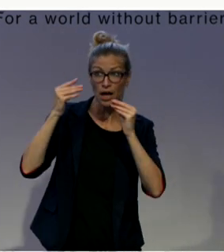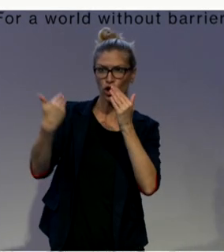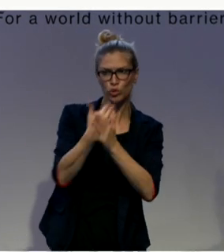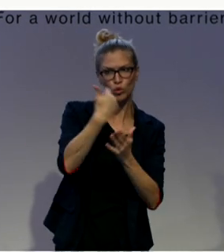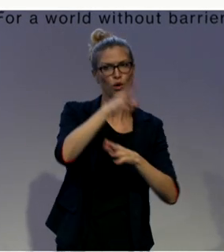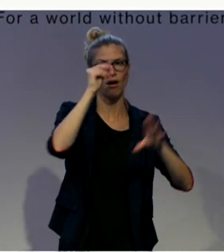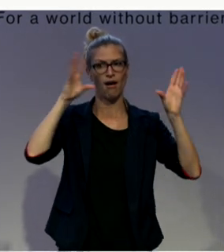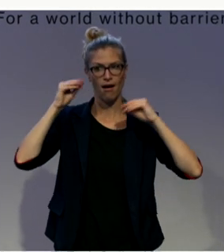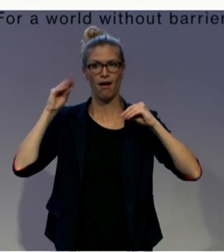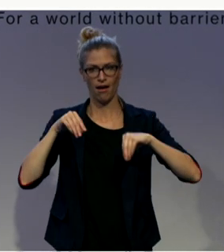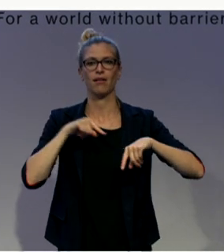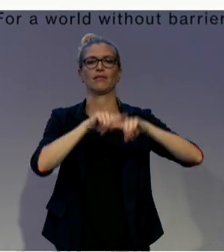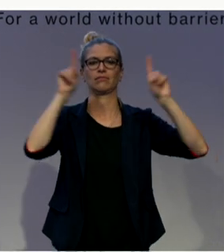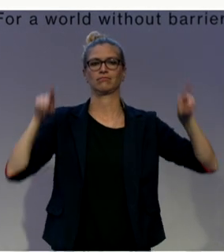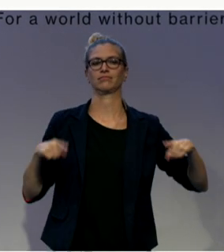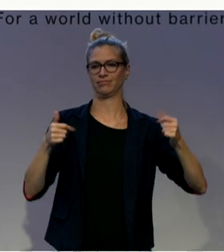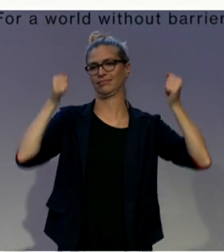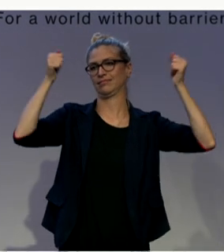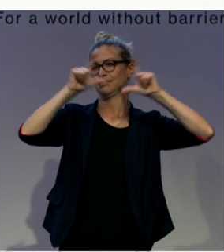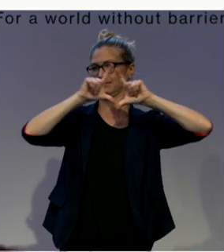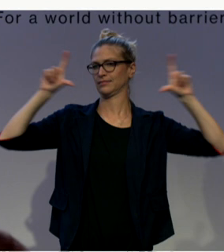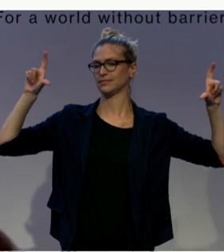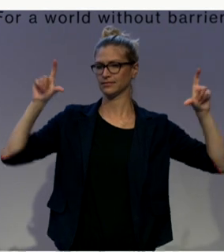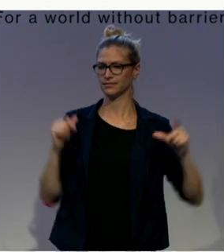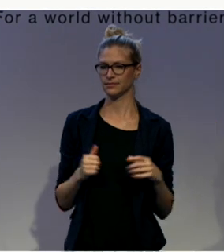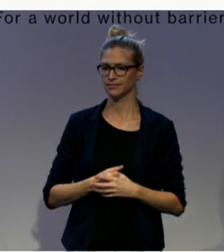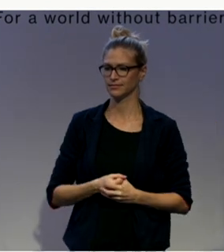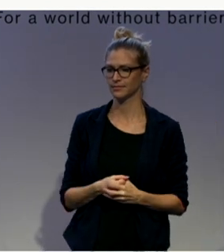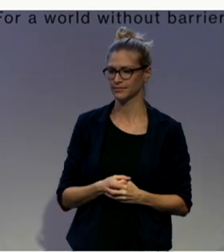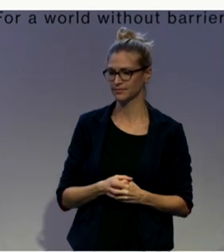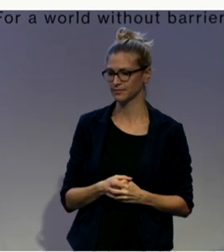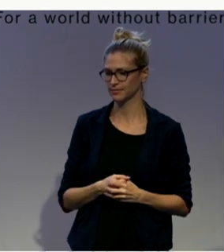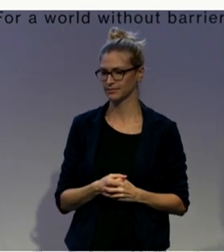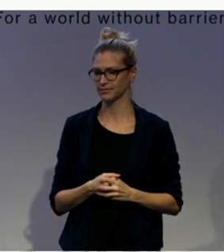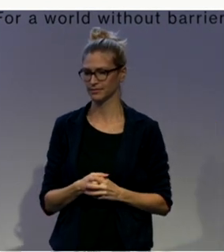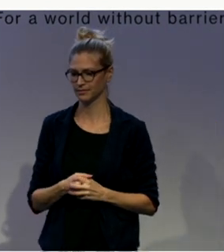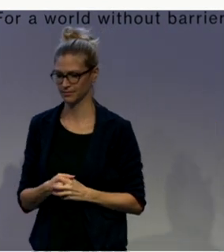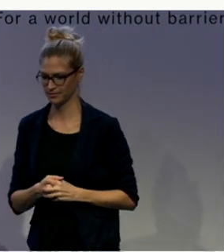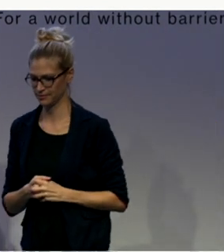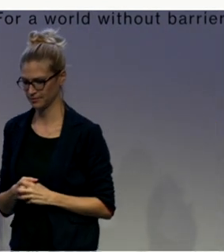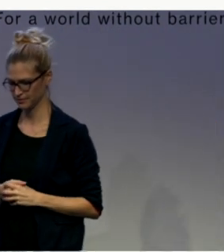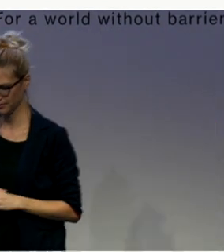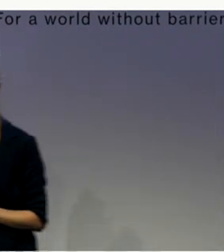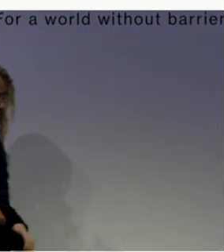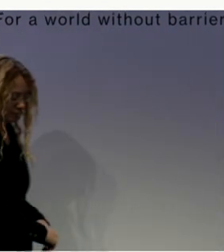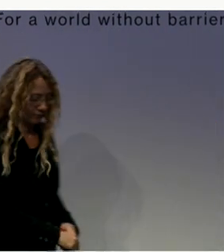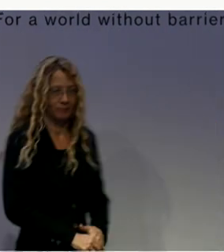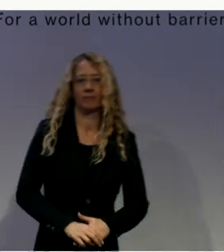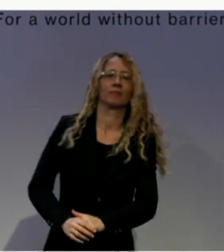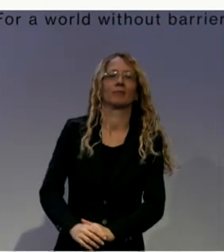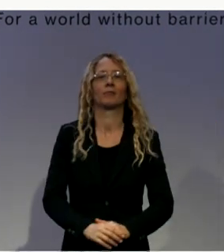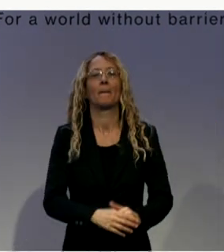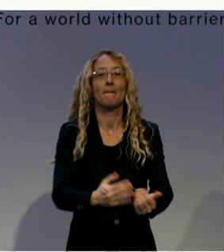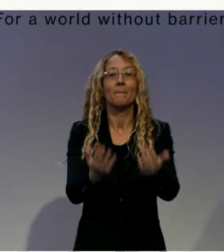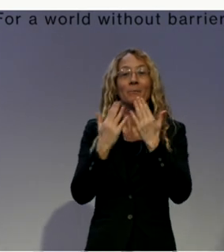reminding